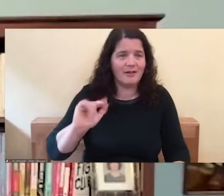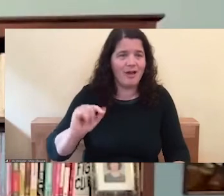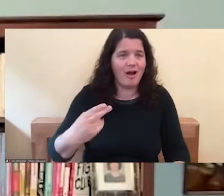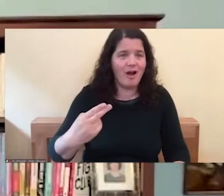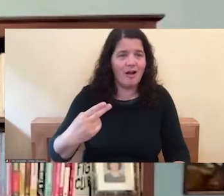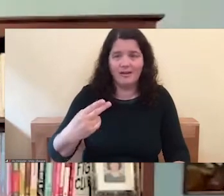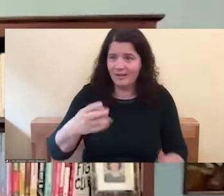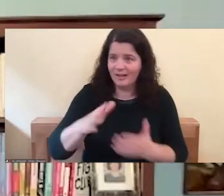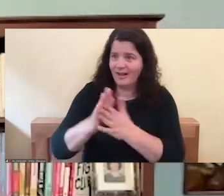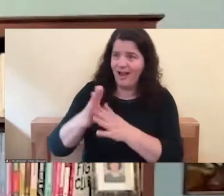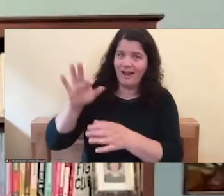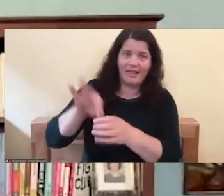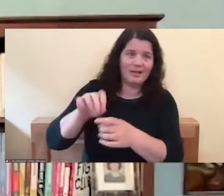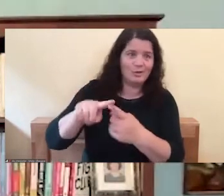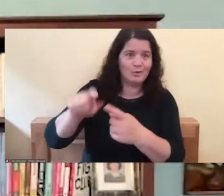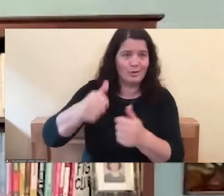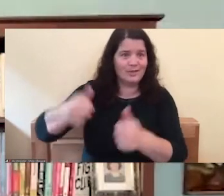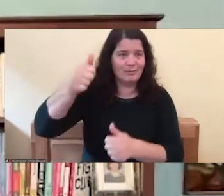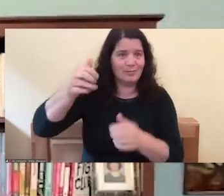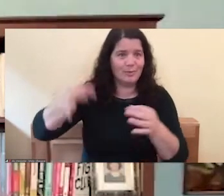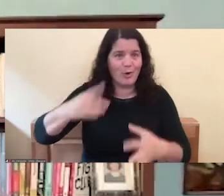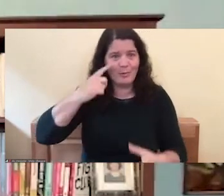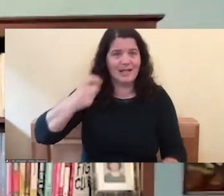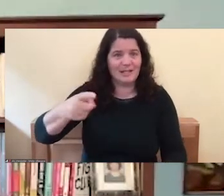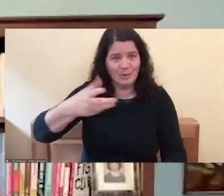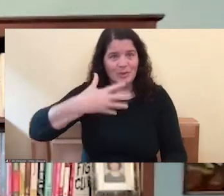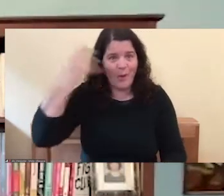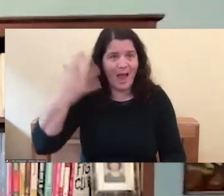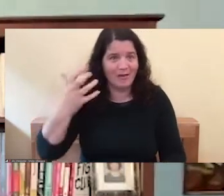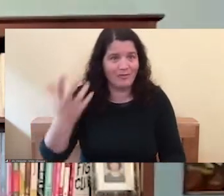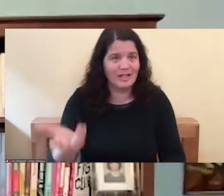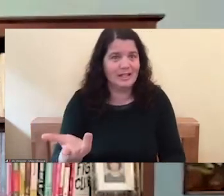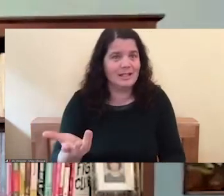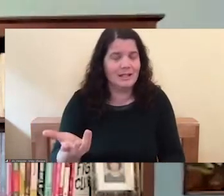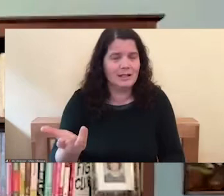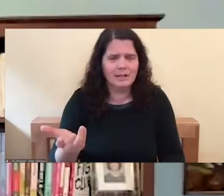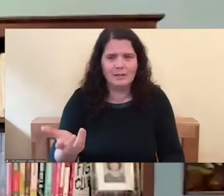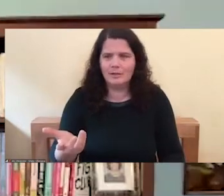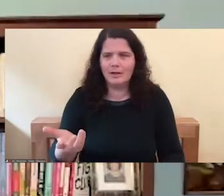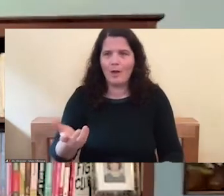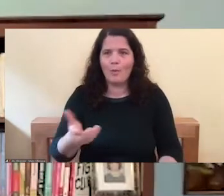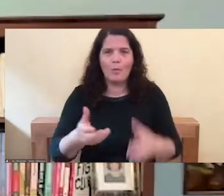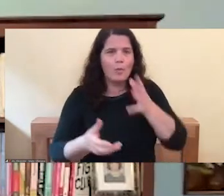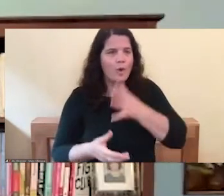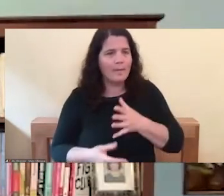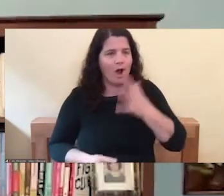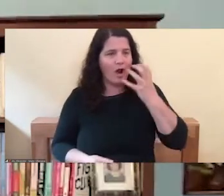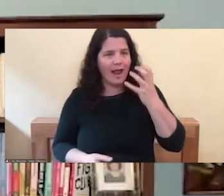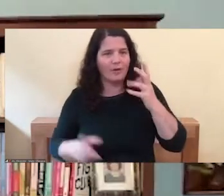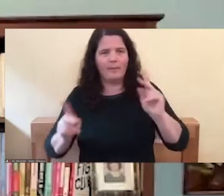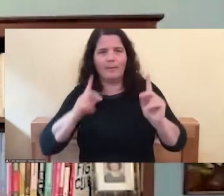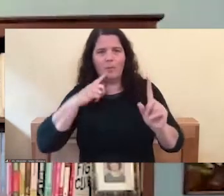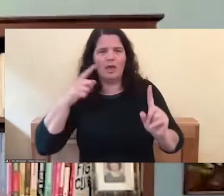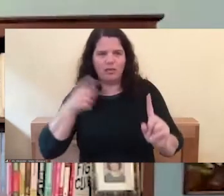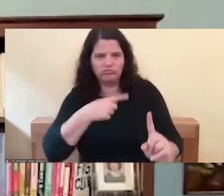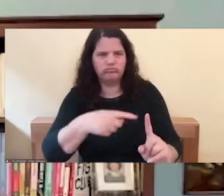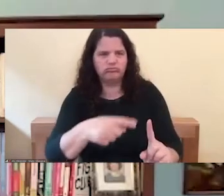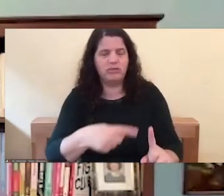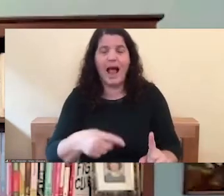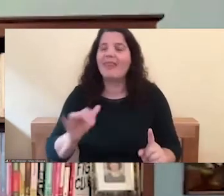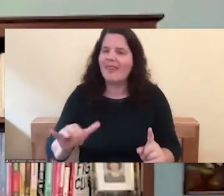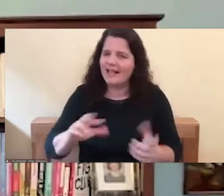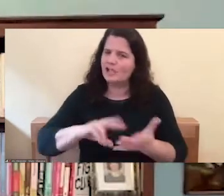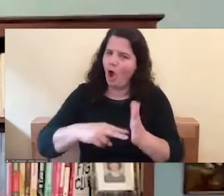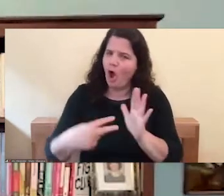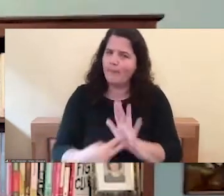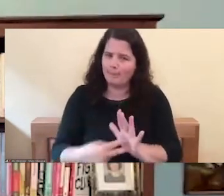us and they ridicule us. Yes, that's the problem because we're, and on purpose, I'm sorry, but it's on purpose that we're cut off from